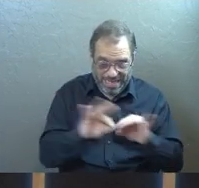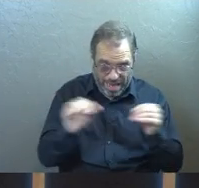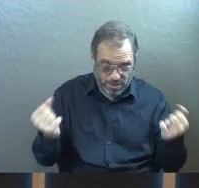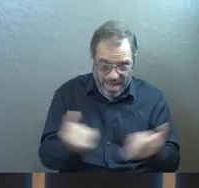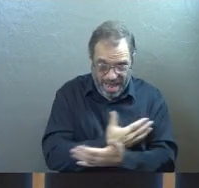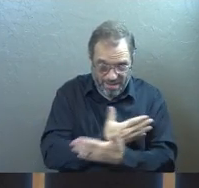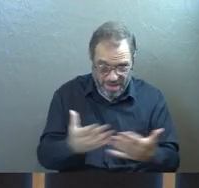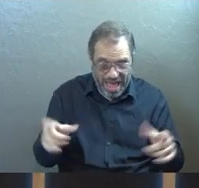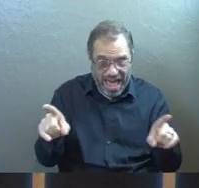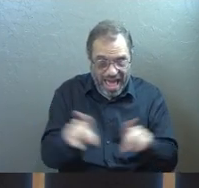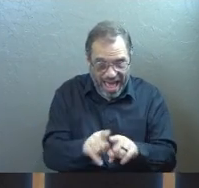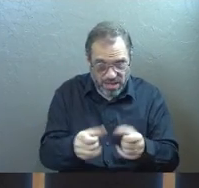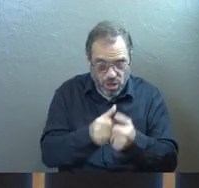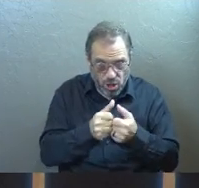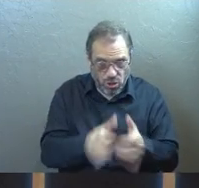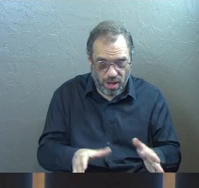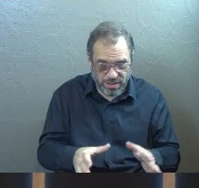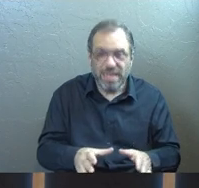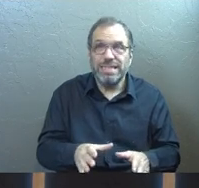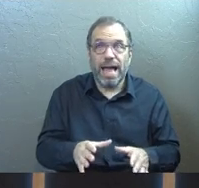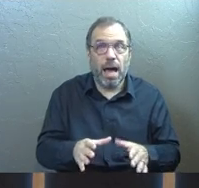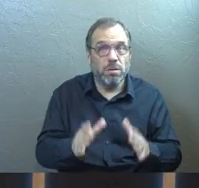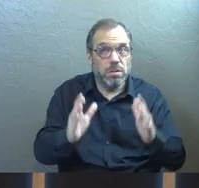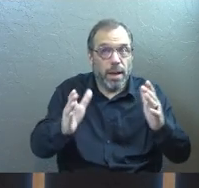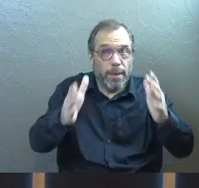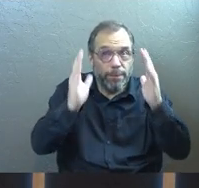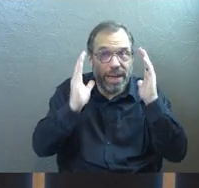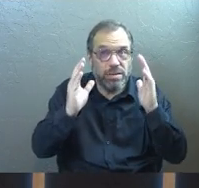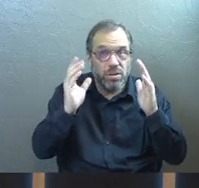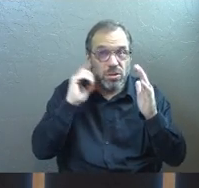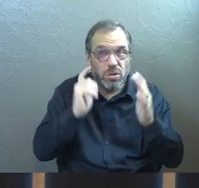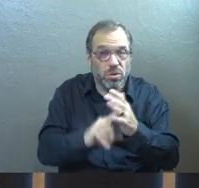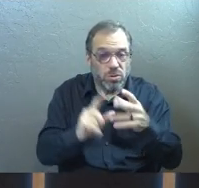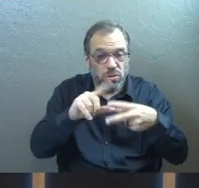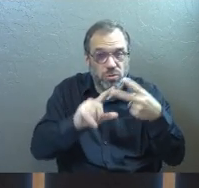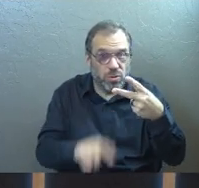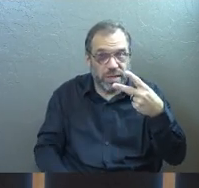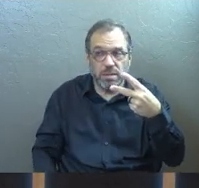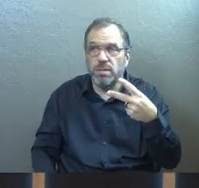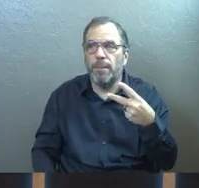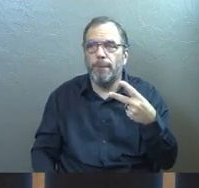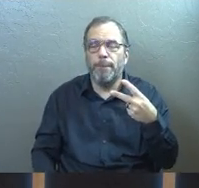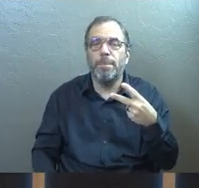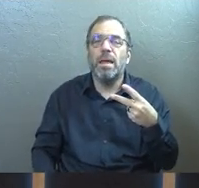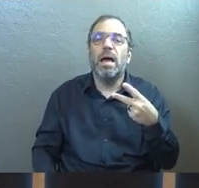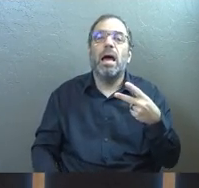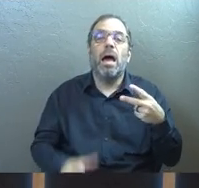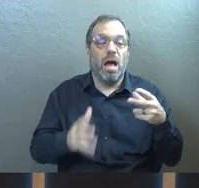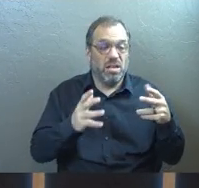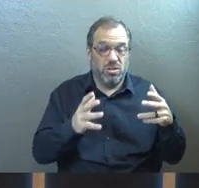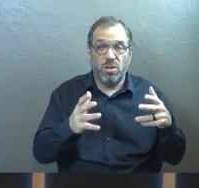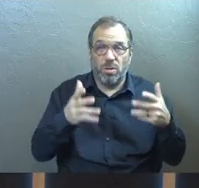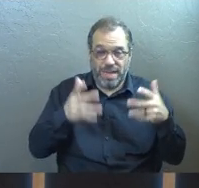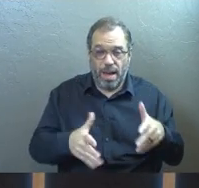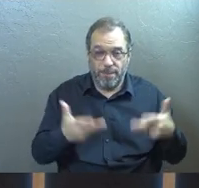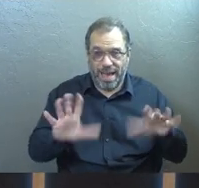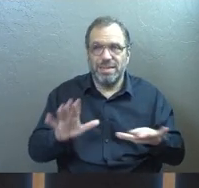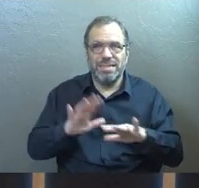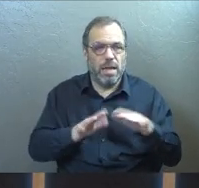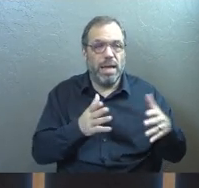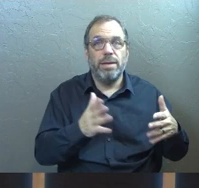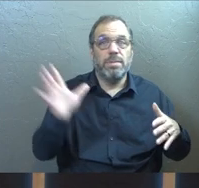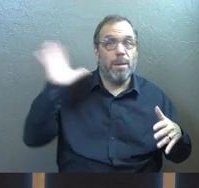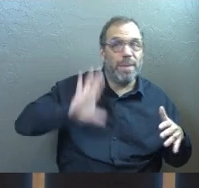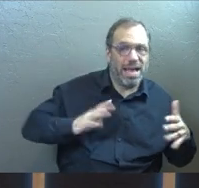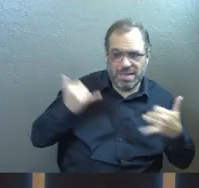everything as loss. So if you're paying attention, you're noticing two things in his language there. He left the past tense and now he's in present